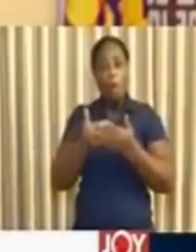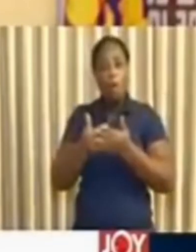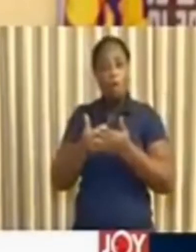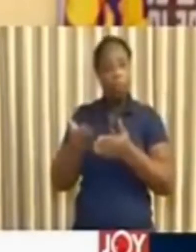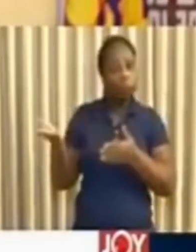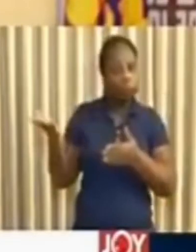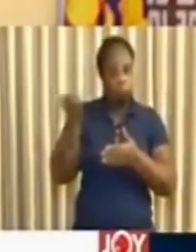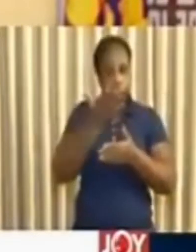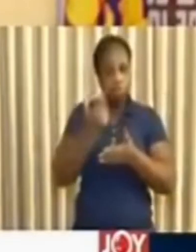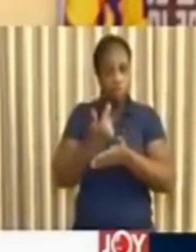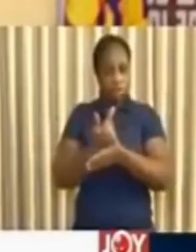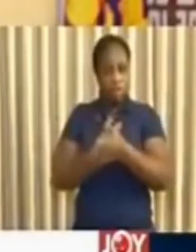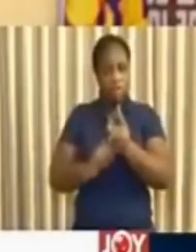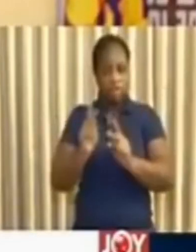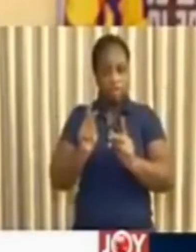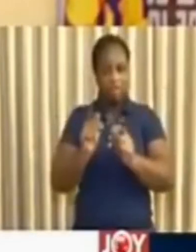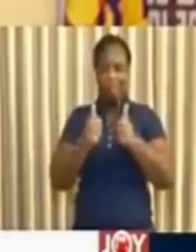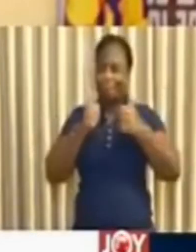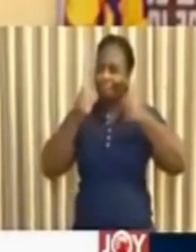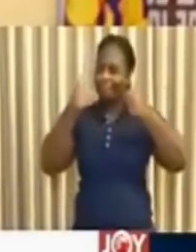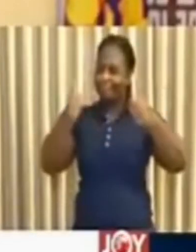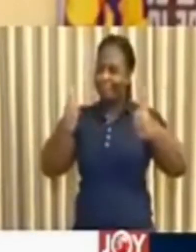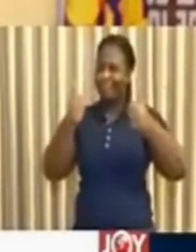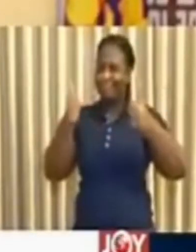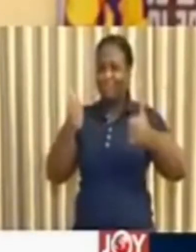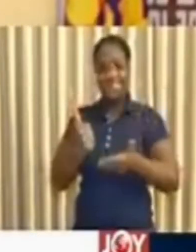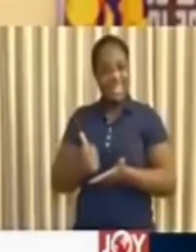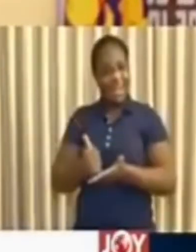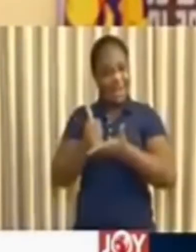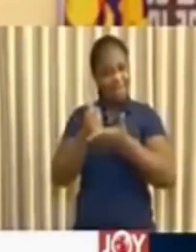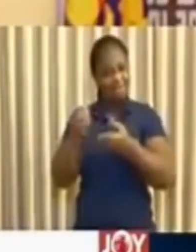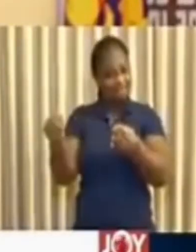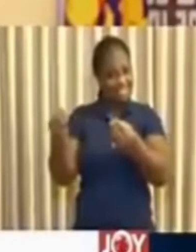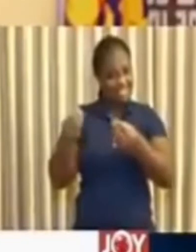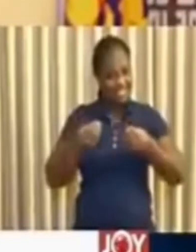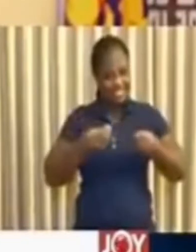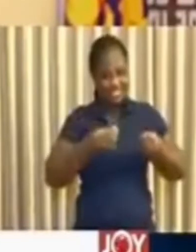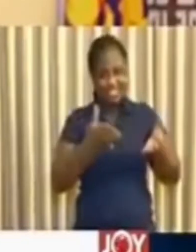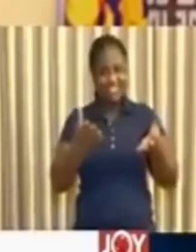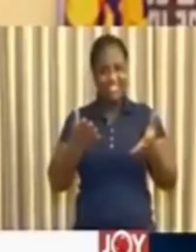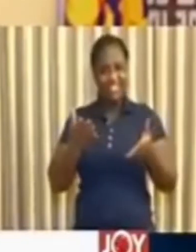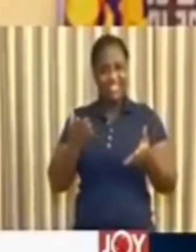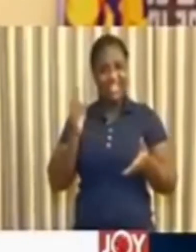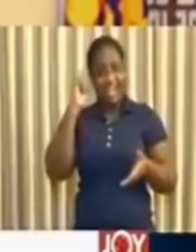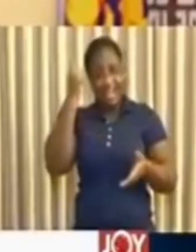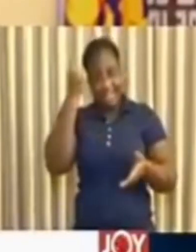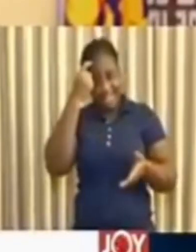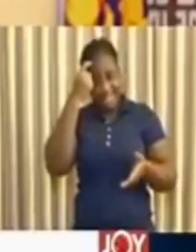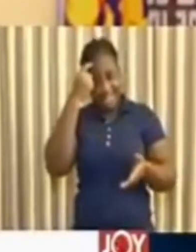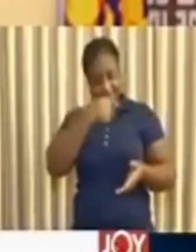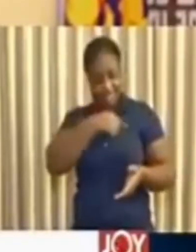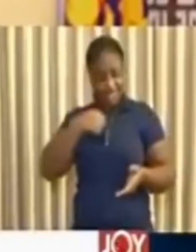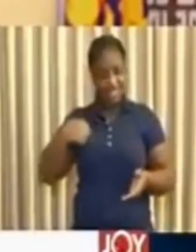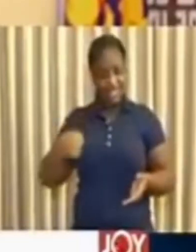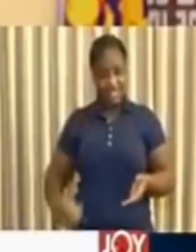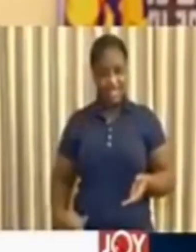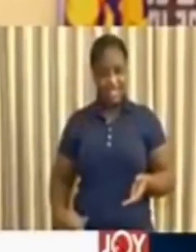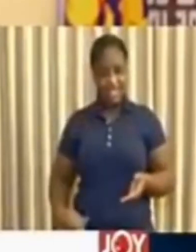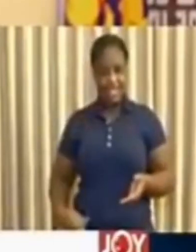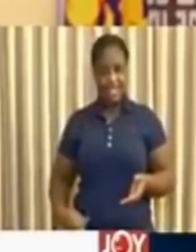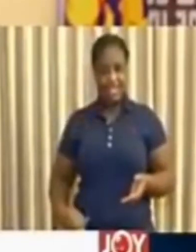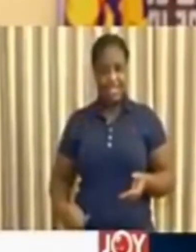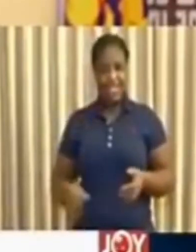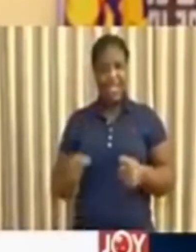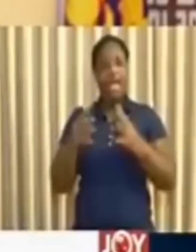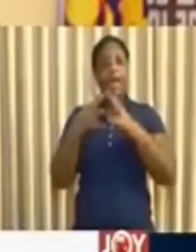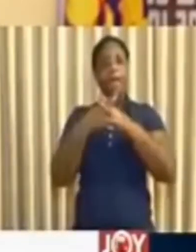our gratitude for the assistance given us by the governments of the People's Republic of China, the United States